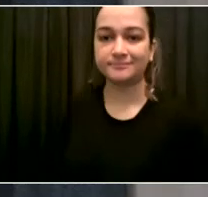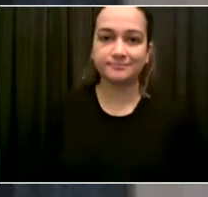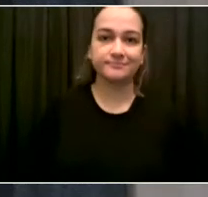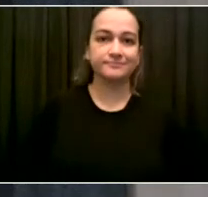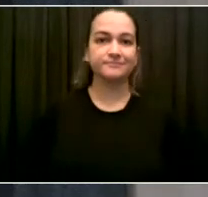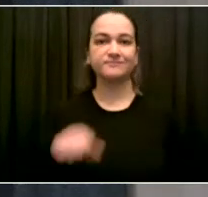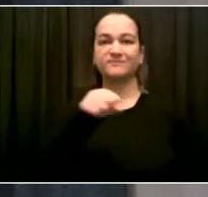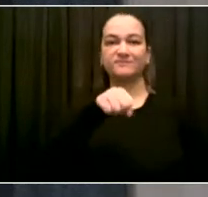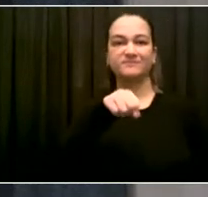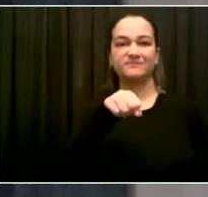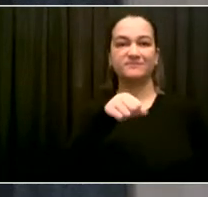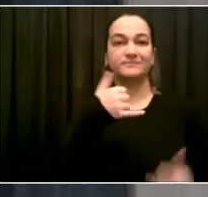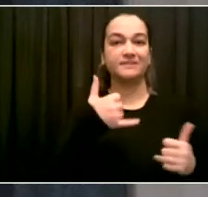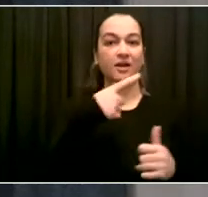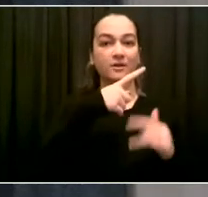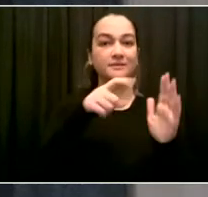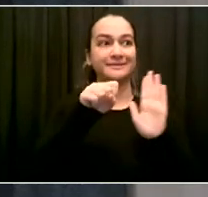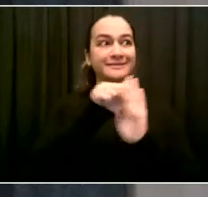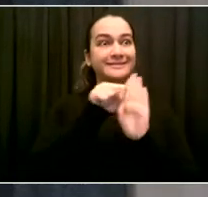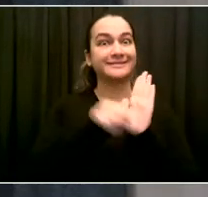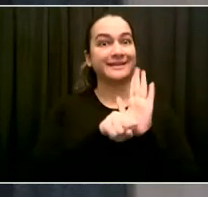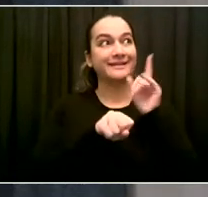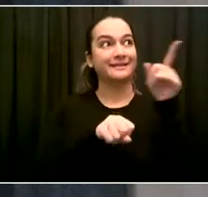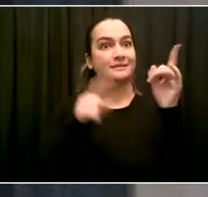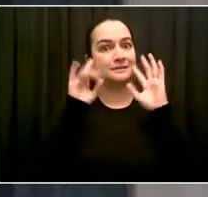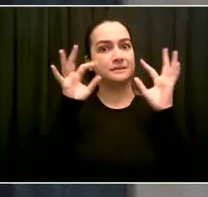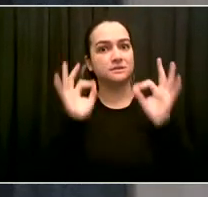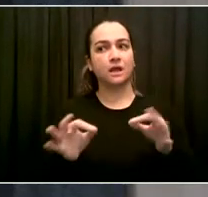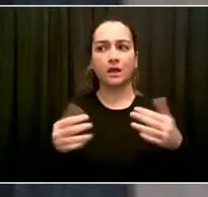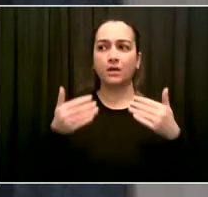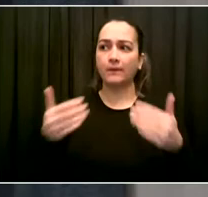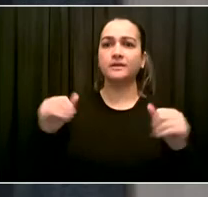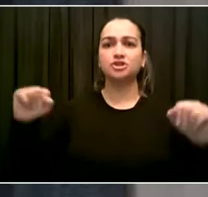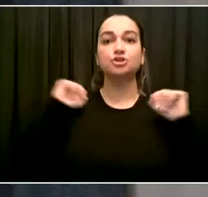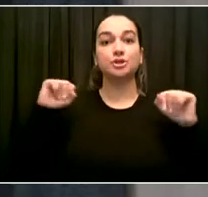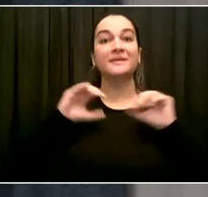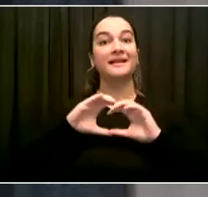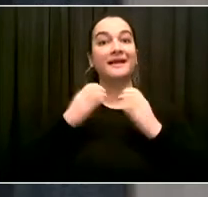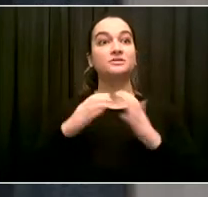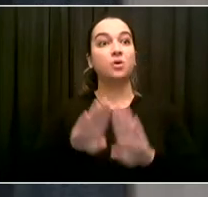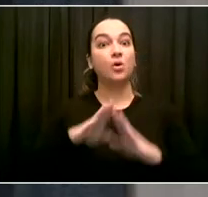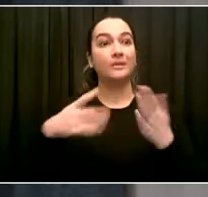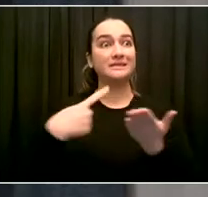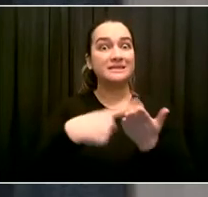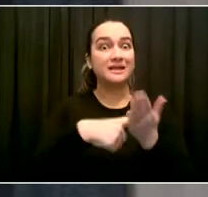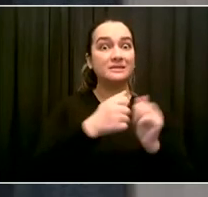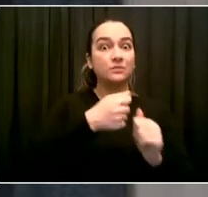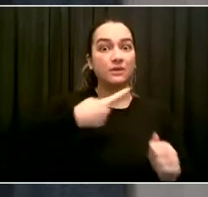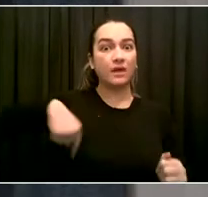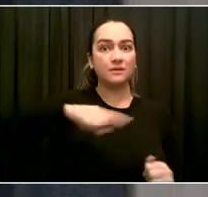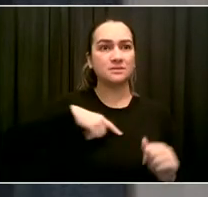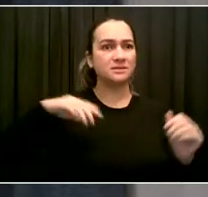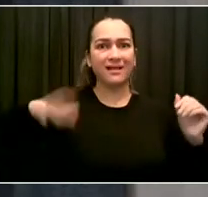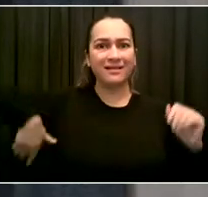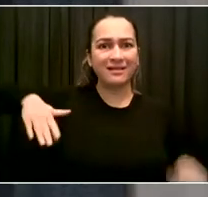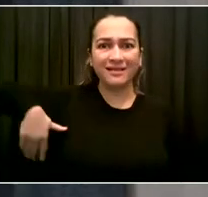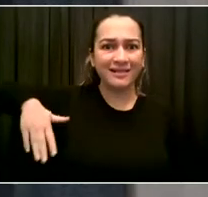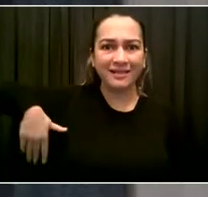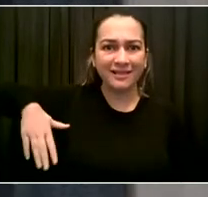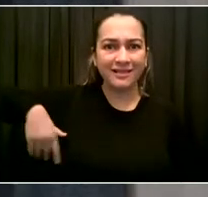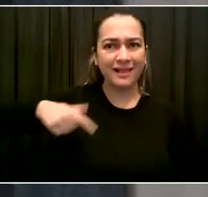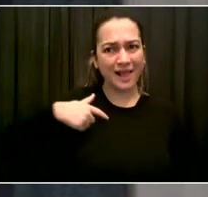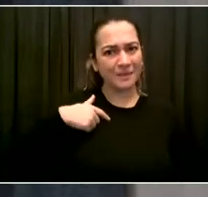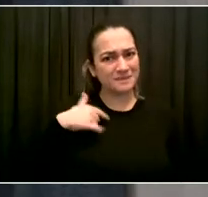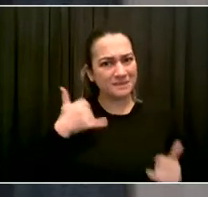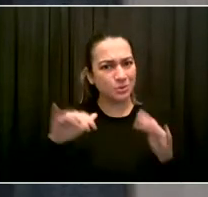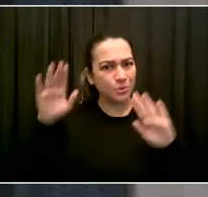of COVID-19, particularly because it's an activity that combines being indoors, being in groups, and